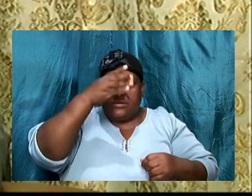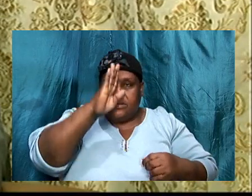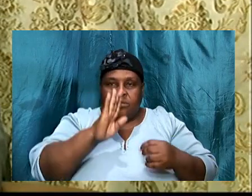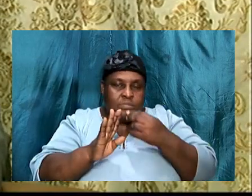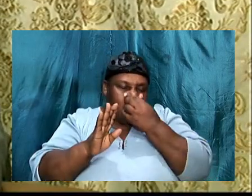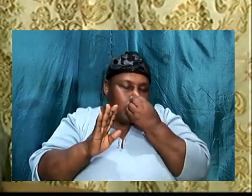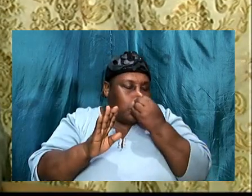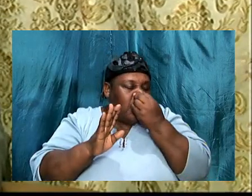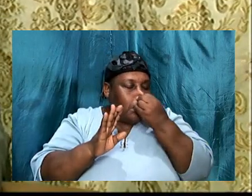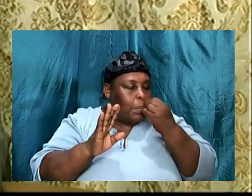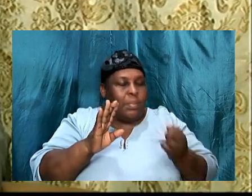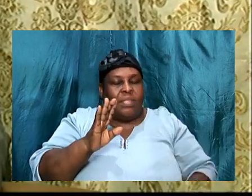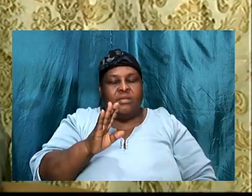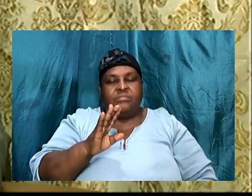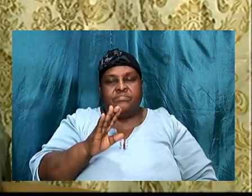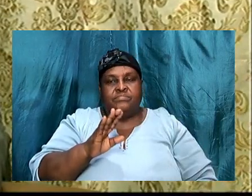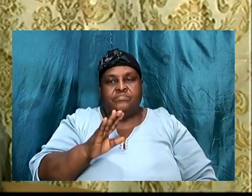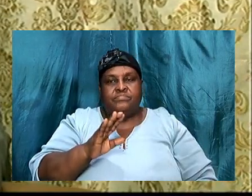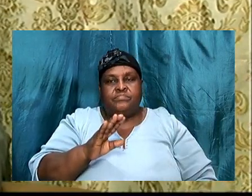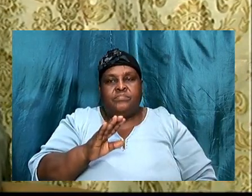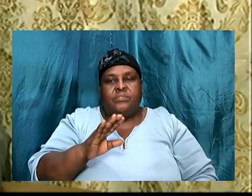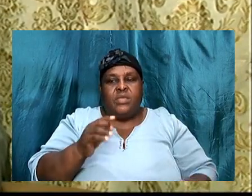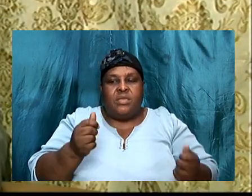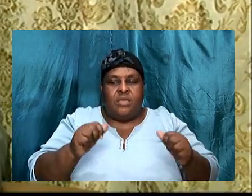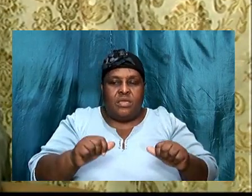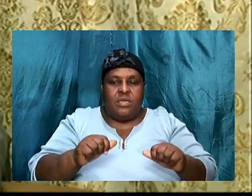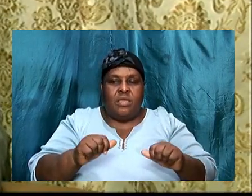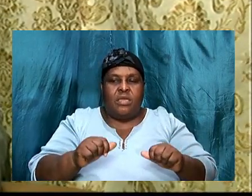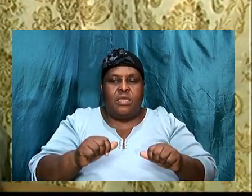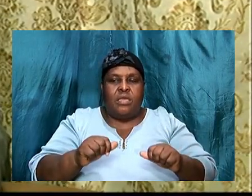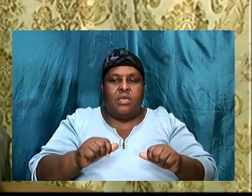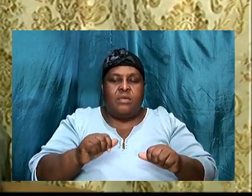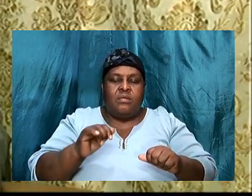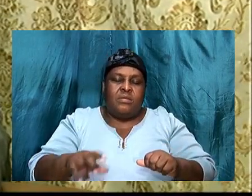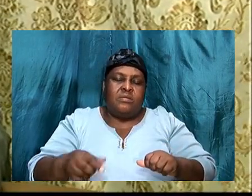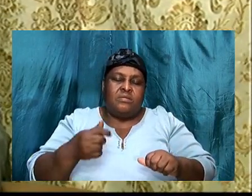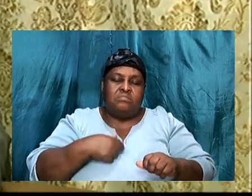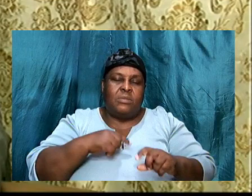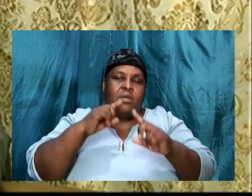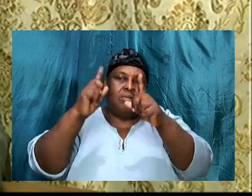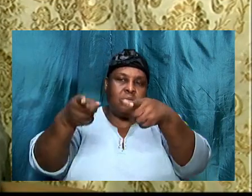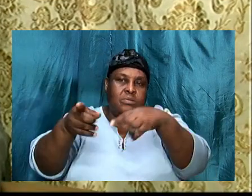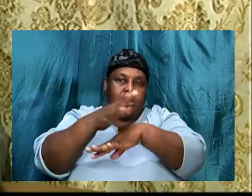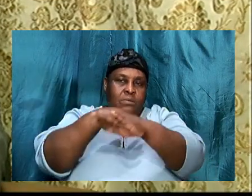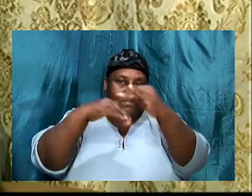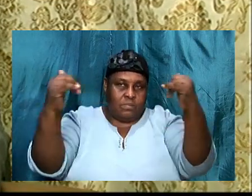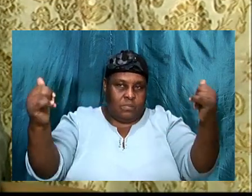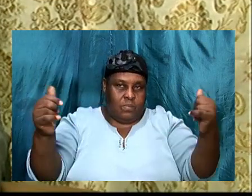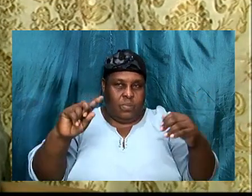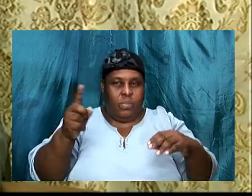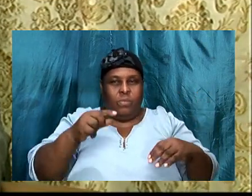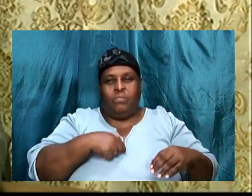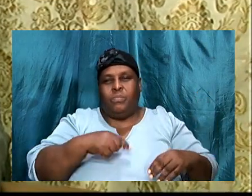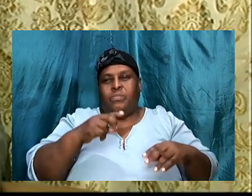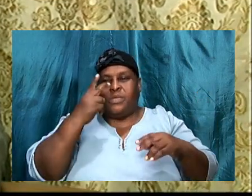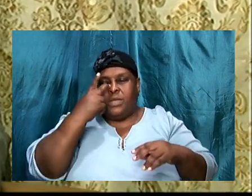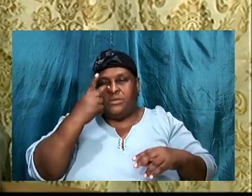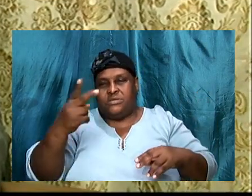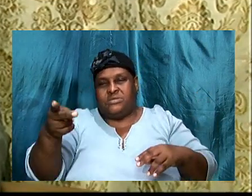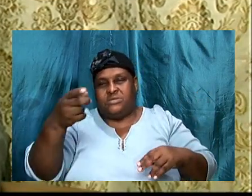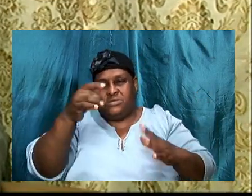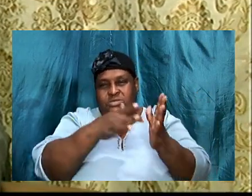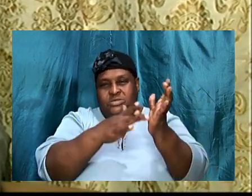ultimate goal is that I may get to heaven where I can see Him in all His glory